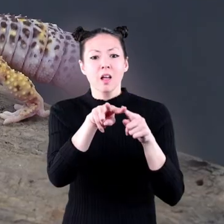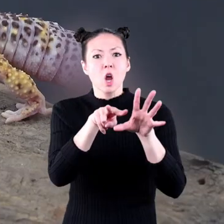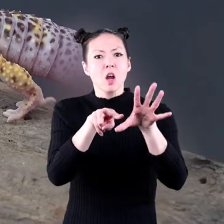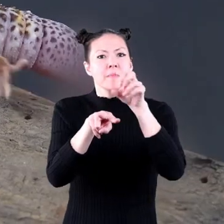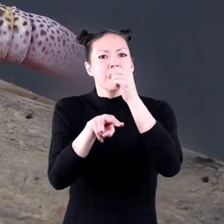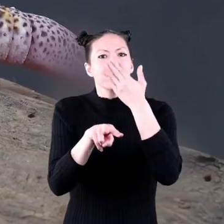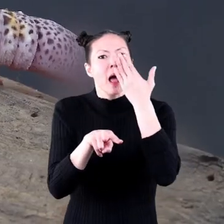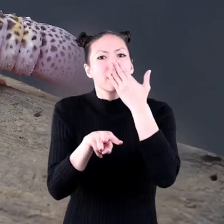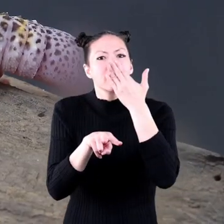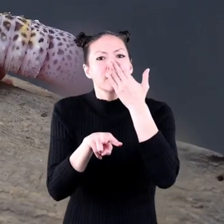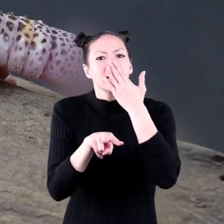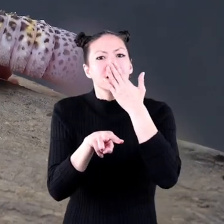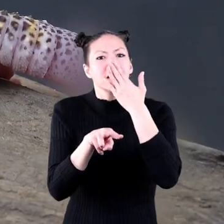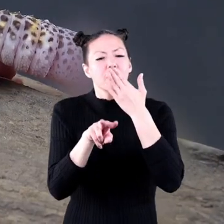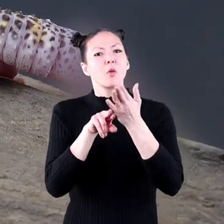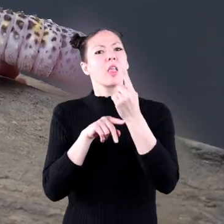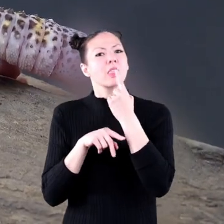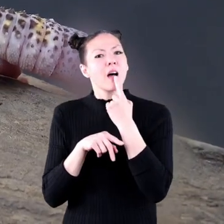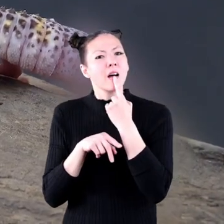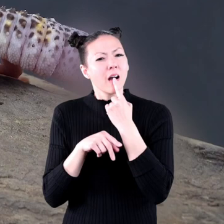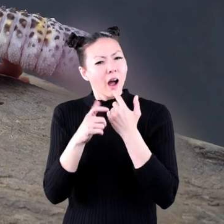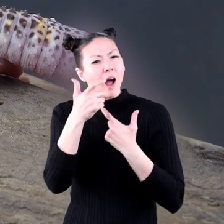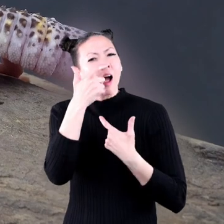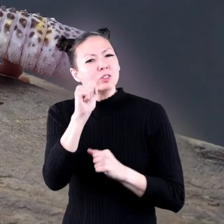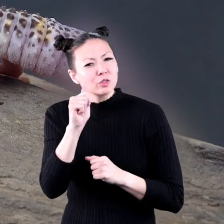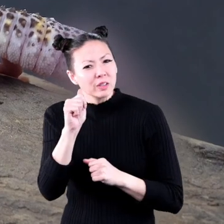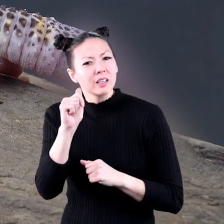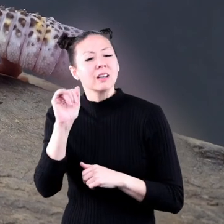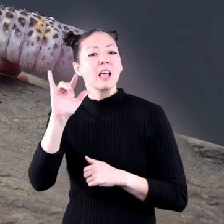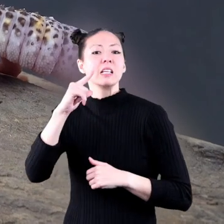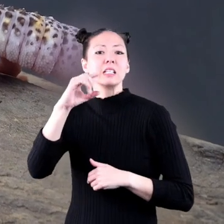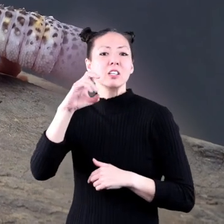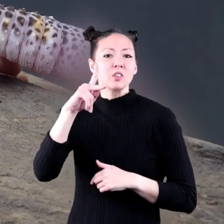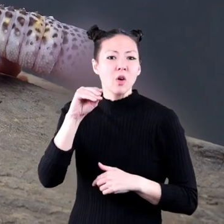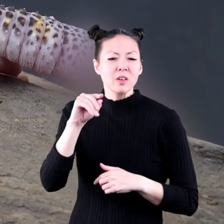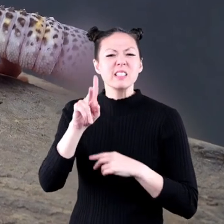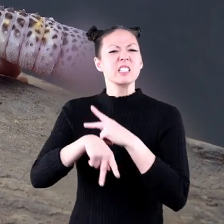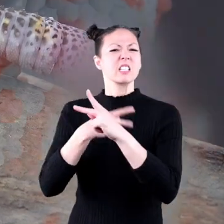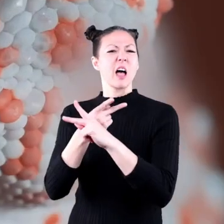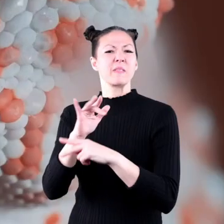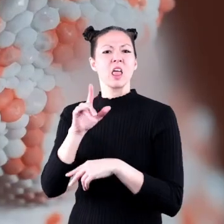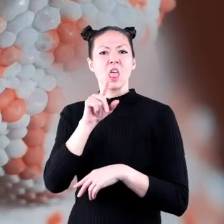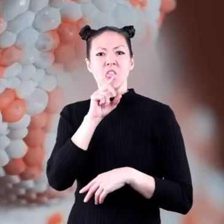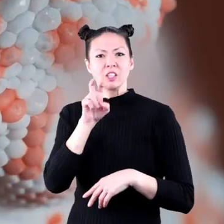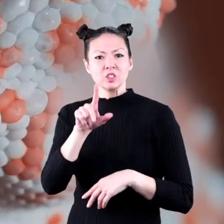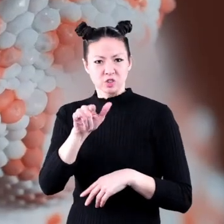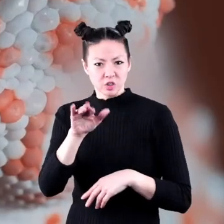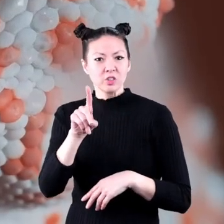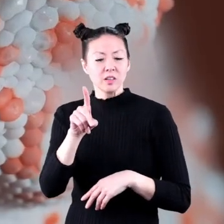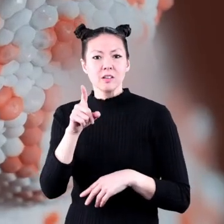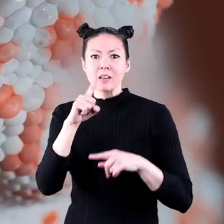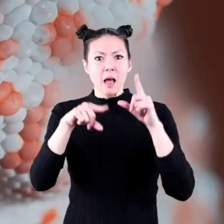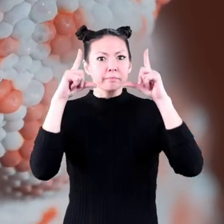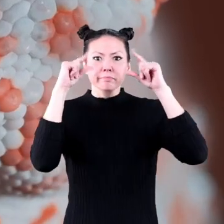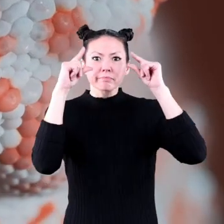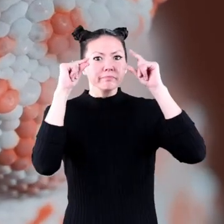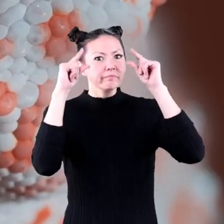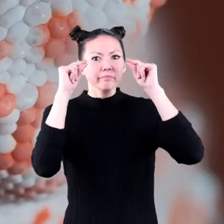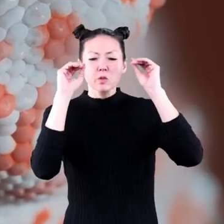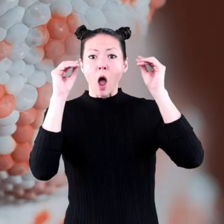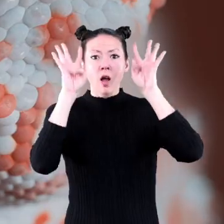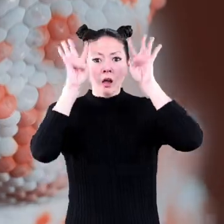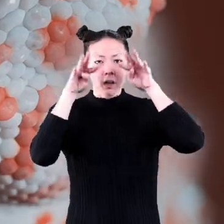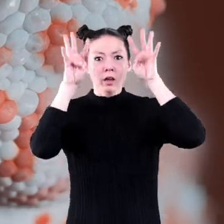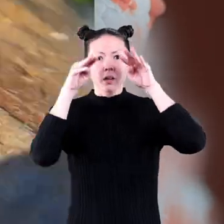One interesting reptile, called a gecko, is a type of lizard. It cannot blink because it has no